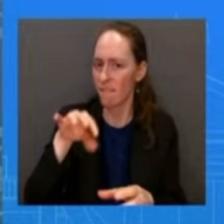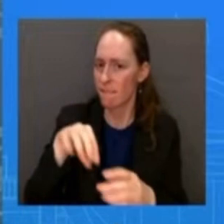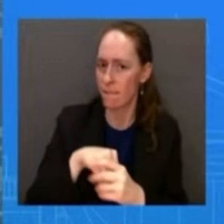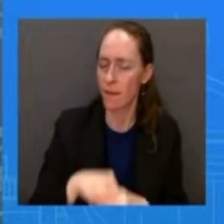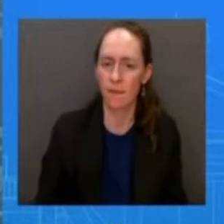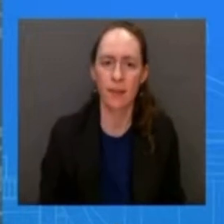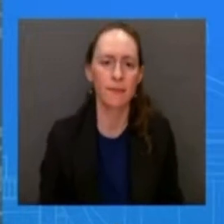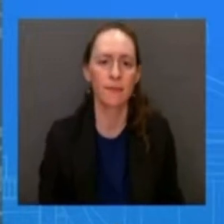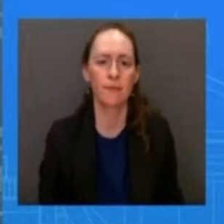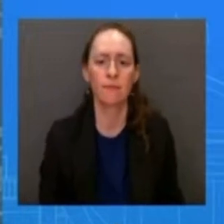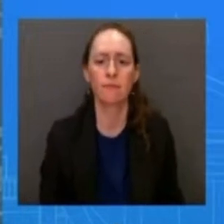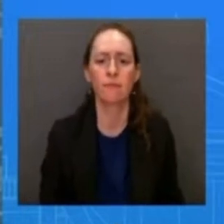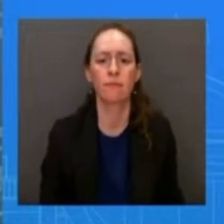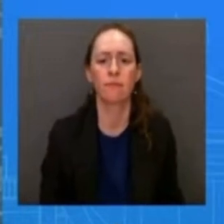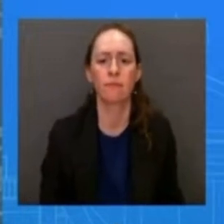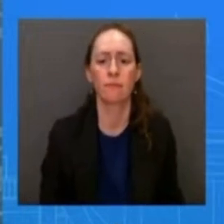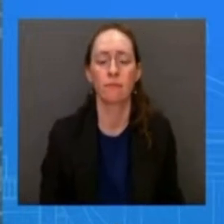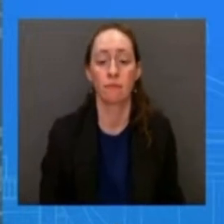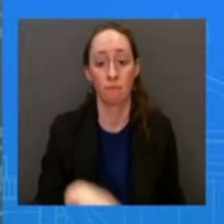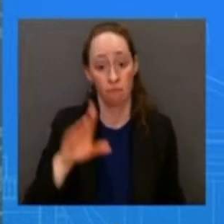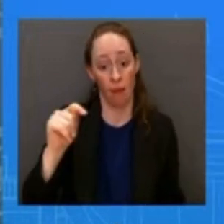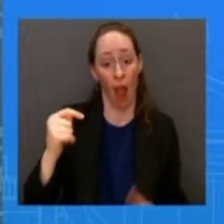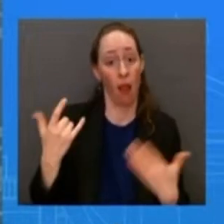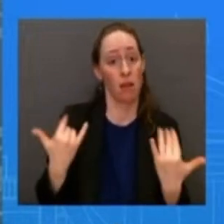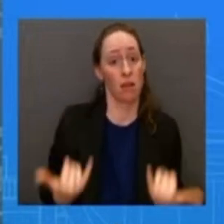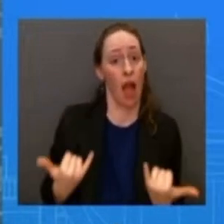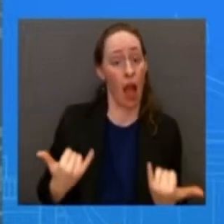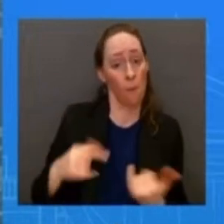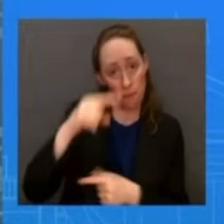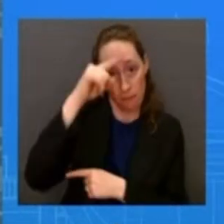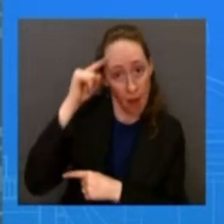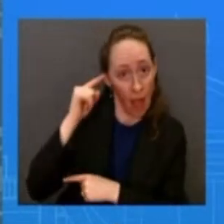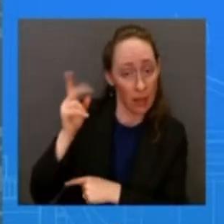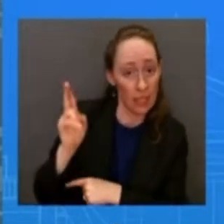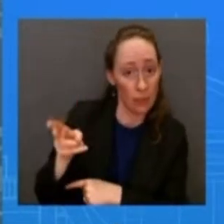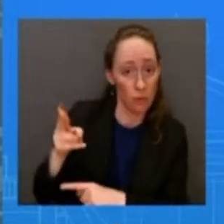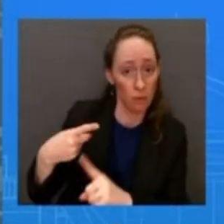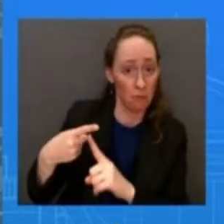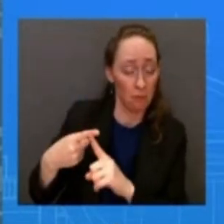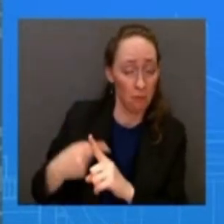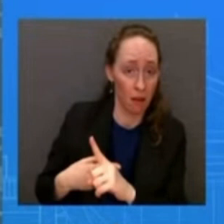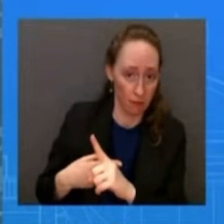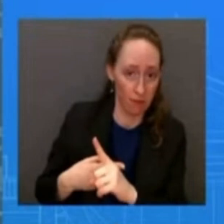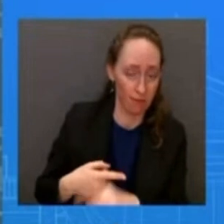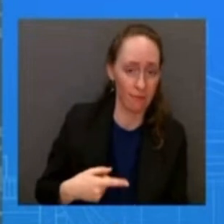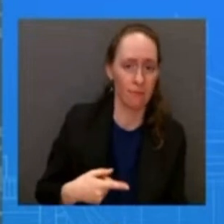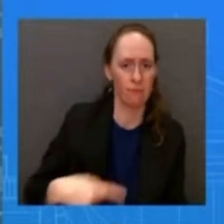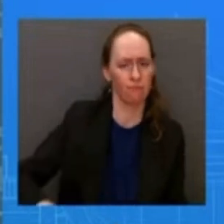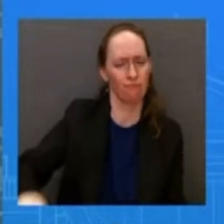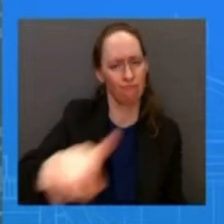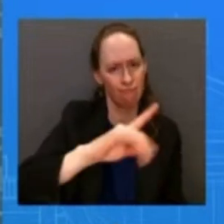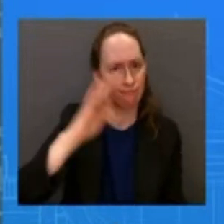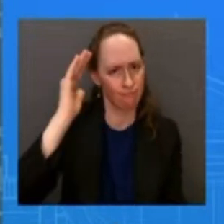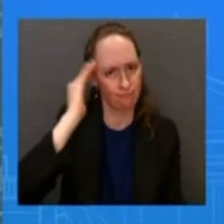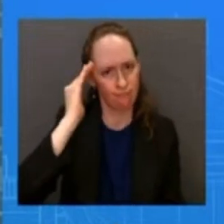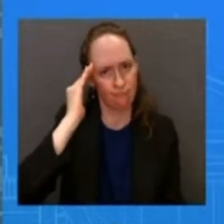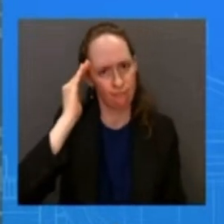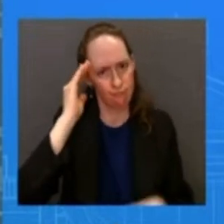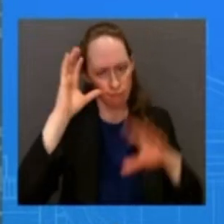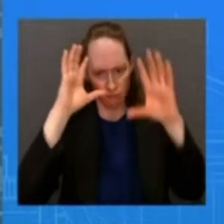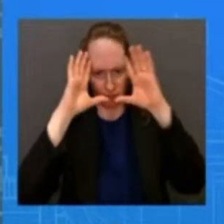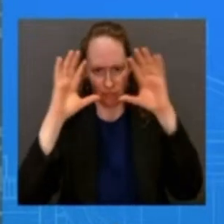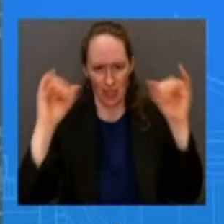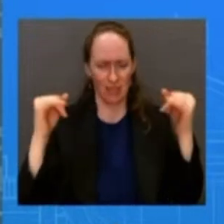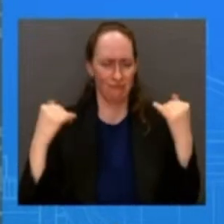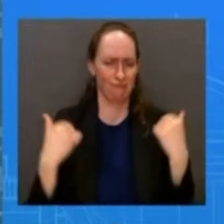history month as you know i think the fact that the president is screening till the movie an incredibly powerful movie that tells the